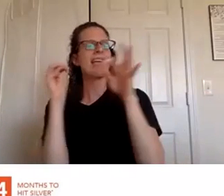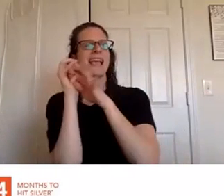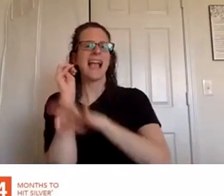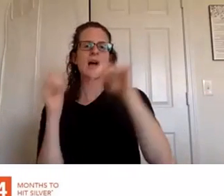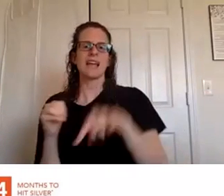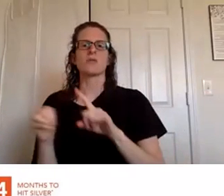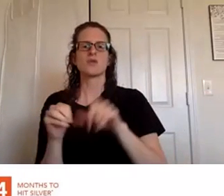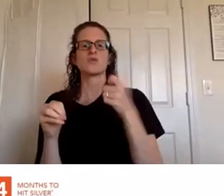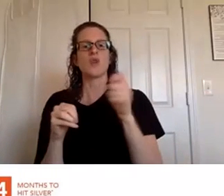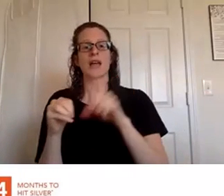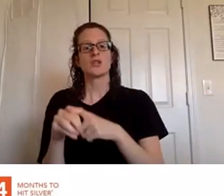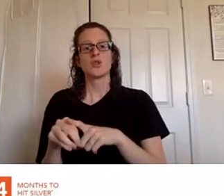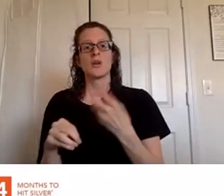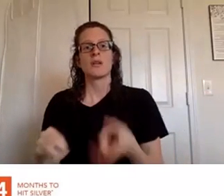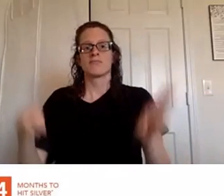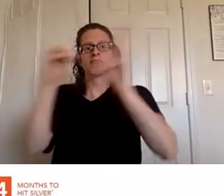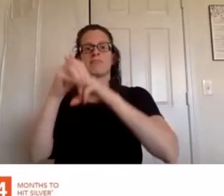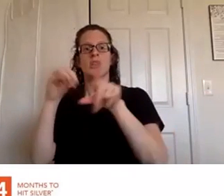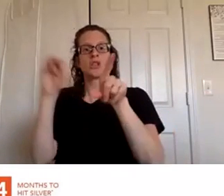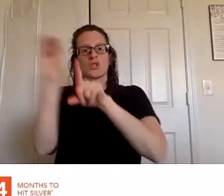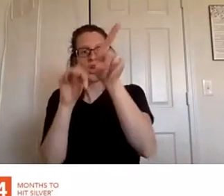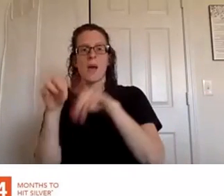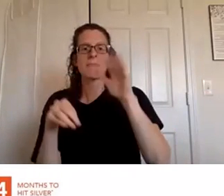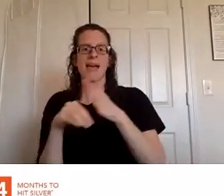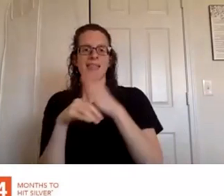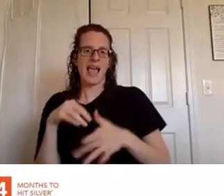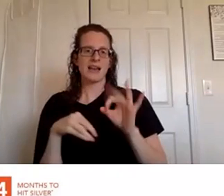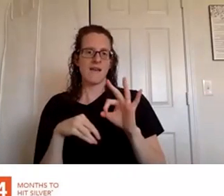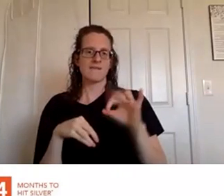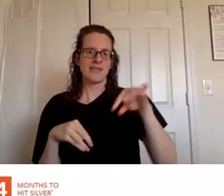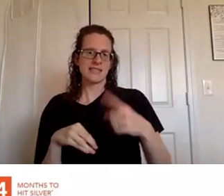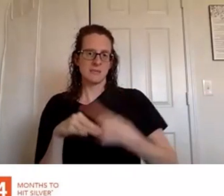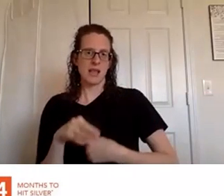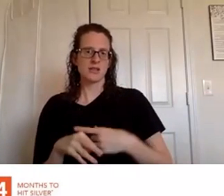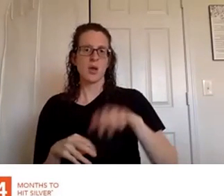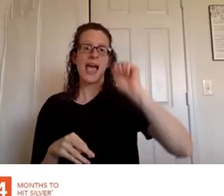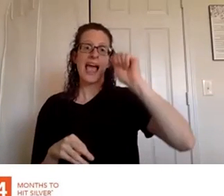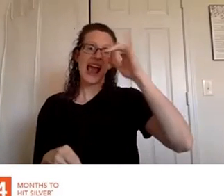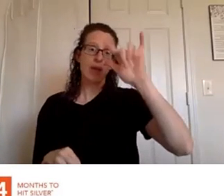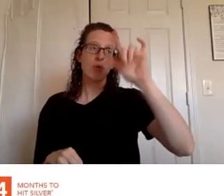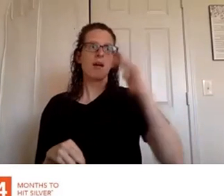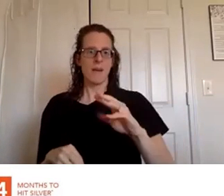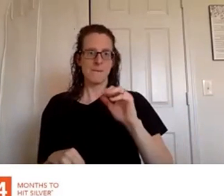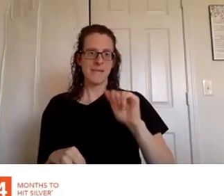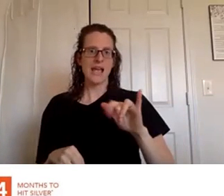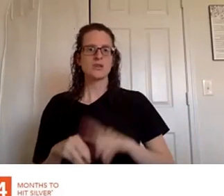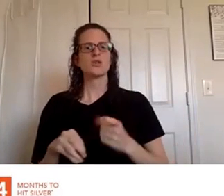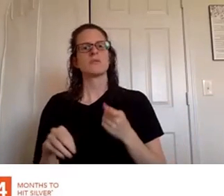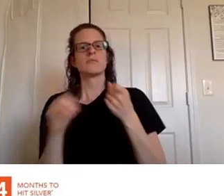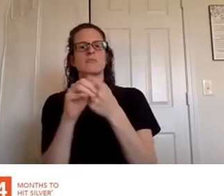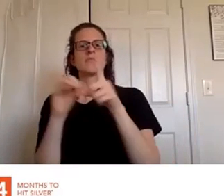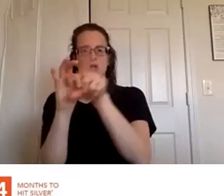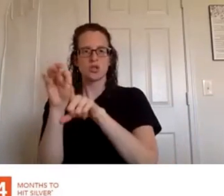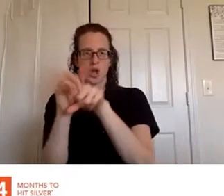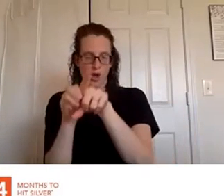hit the rank of star by the end of this month because this is month two and you have two months to hit star um and to hit